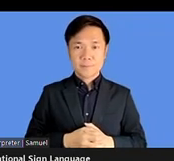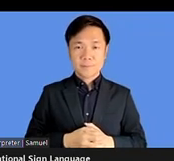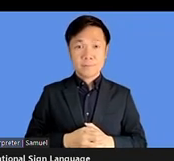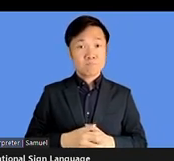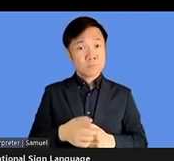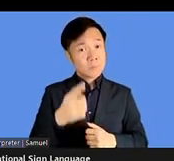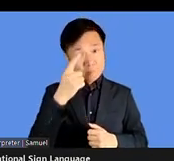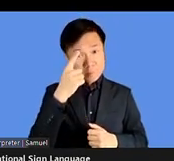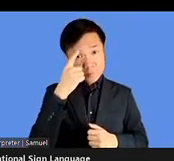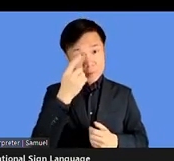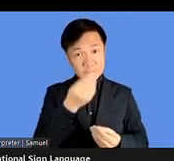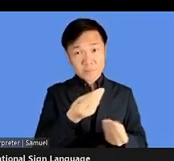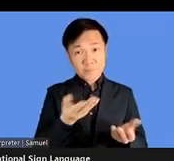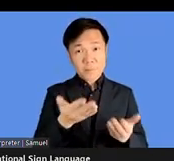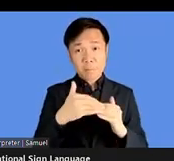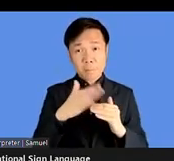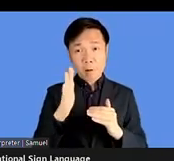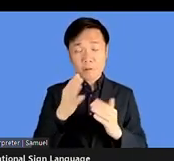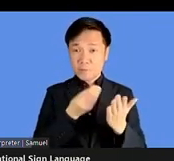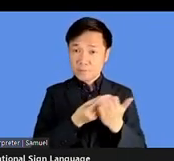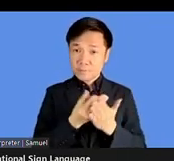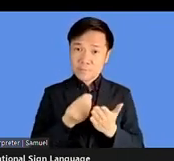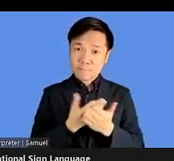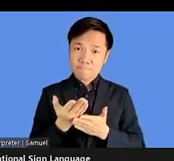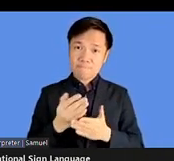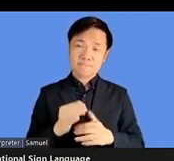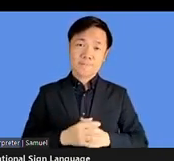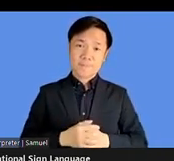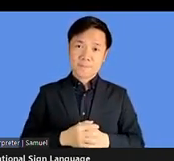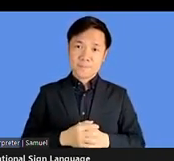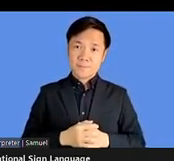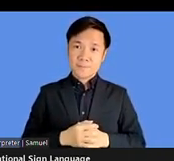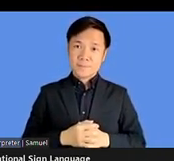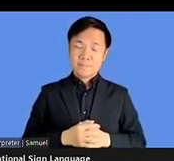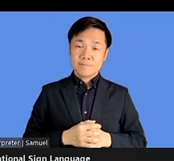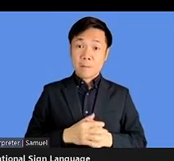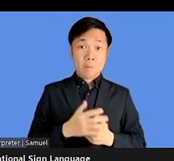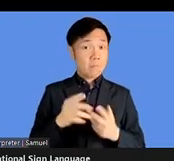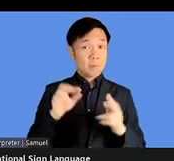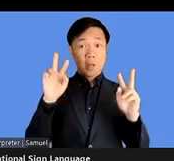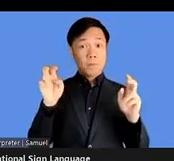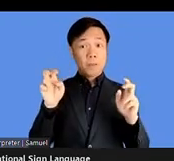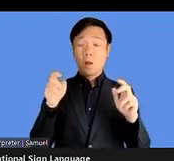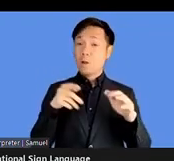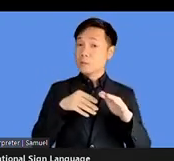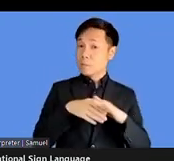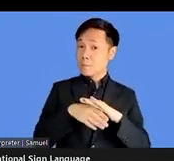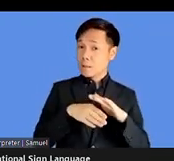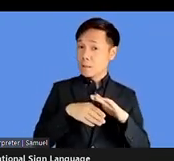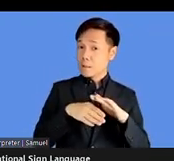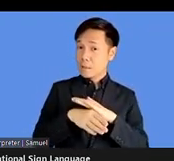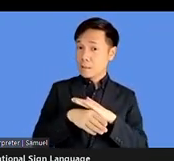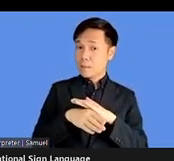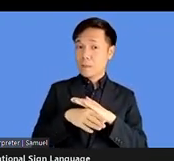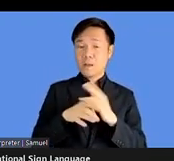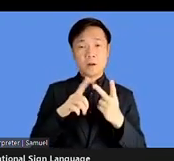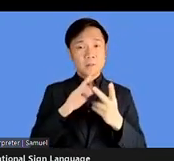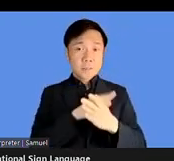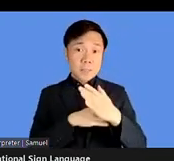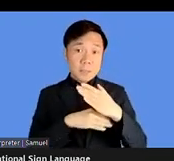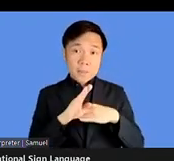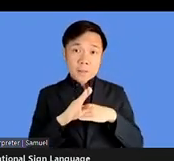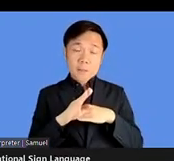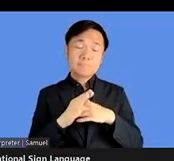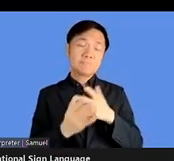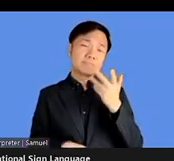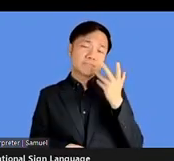wants to know anything more, perhaps about specifically about cognitive accessibility or disability. Um, maybe I'll put a